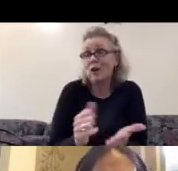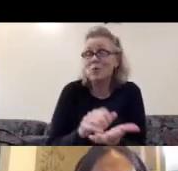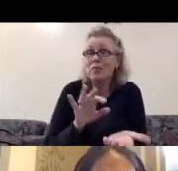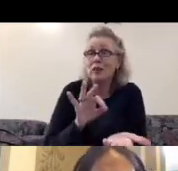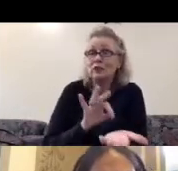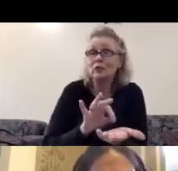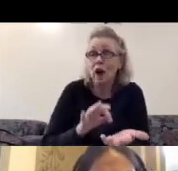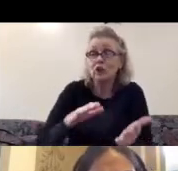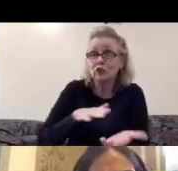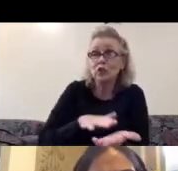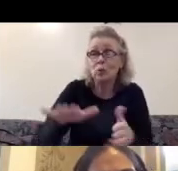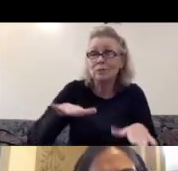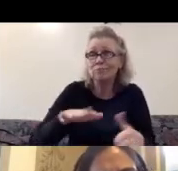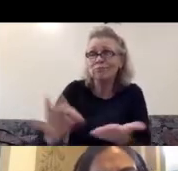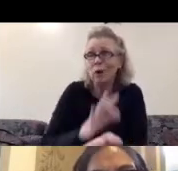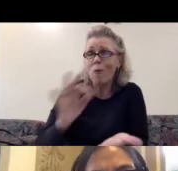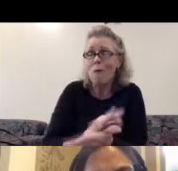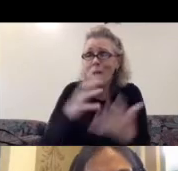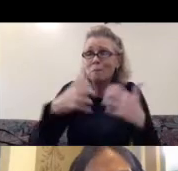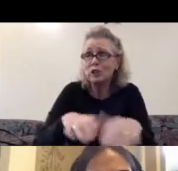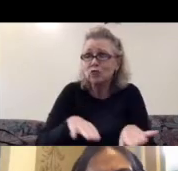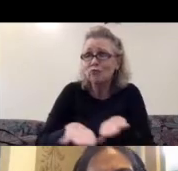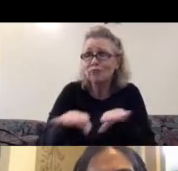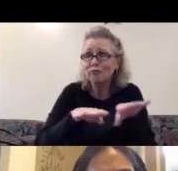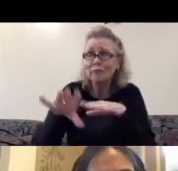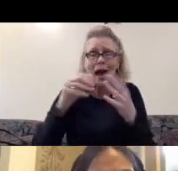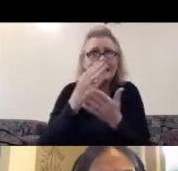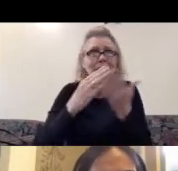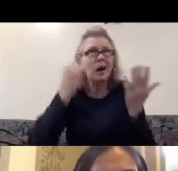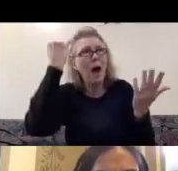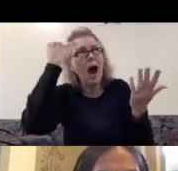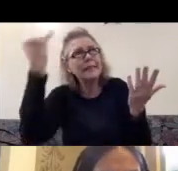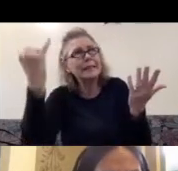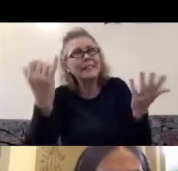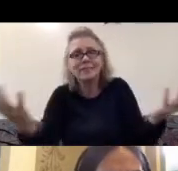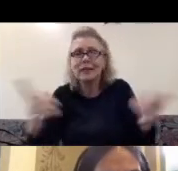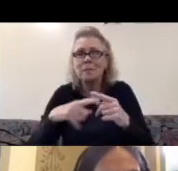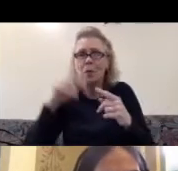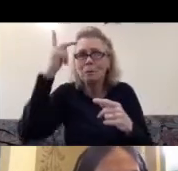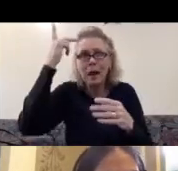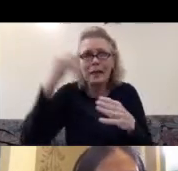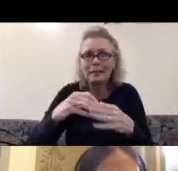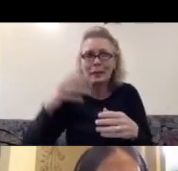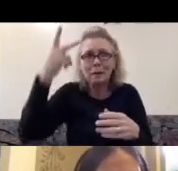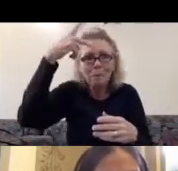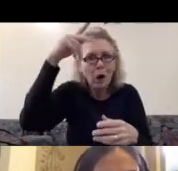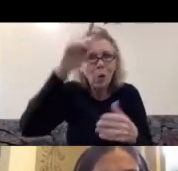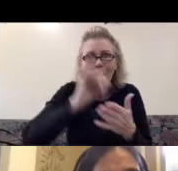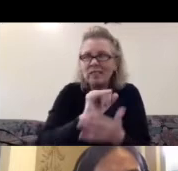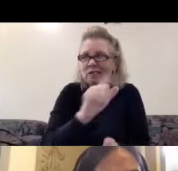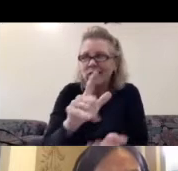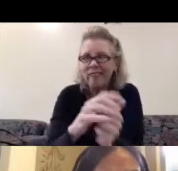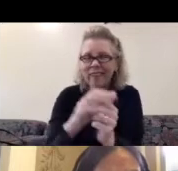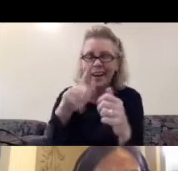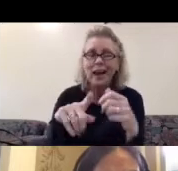in mind about the project about the politics of the domestics in Mexico. Next, please. It was in